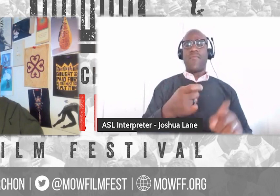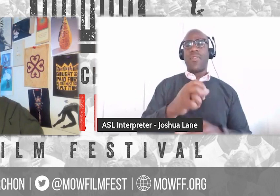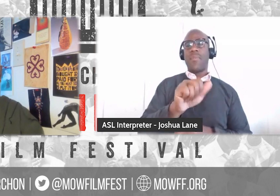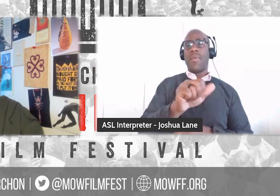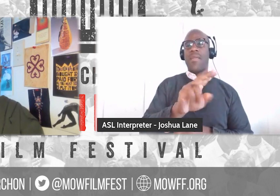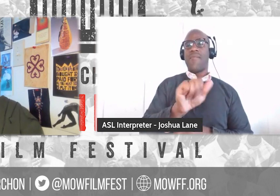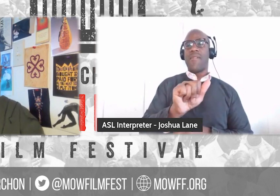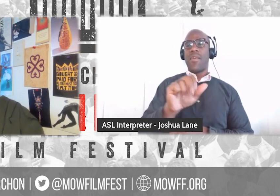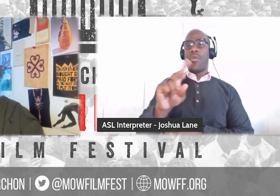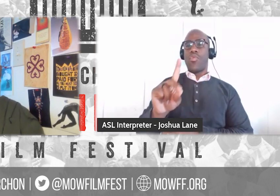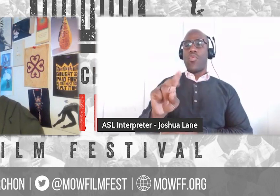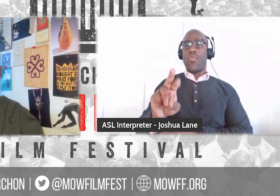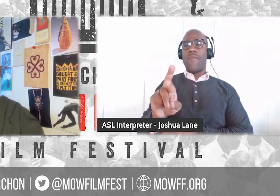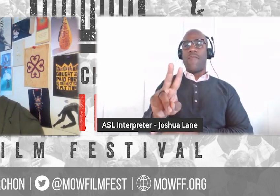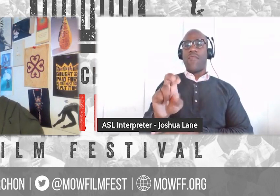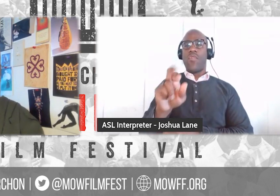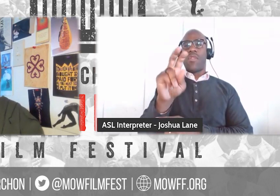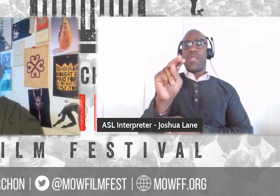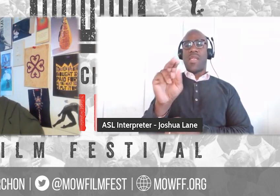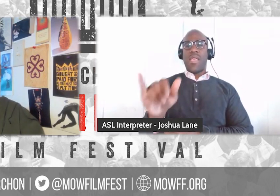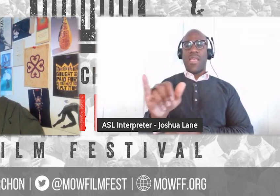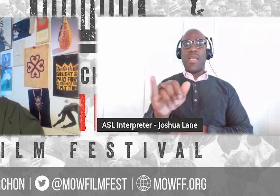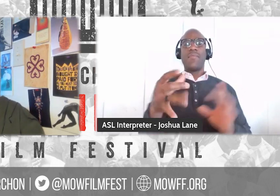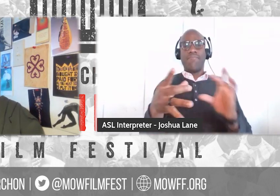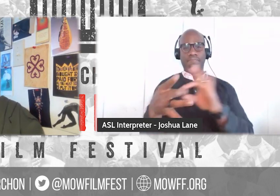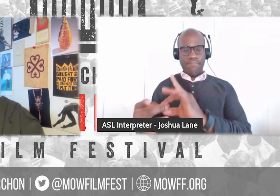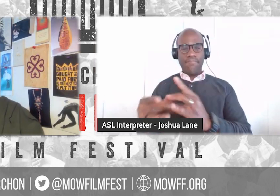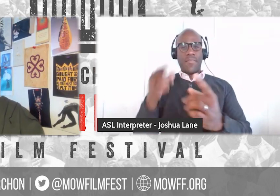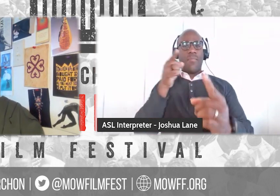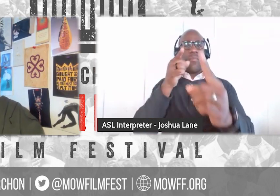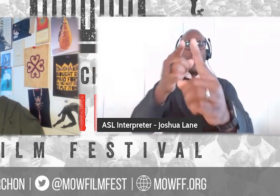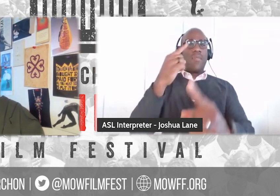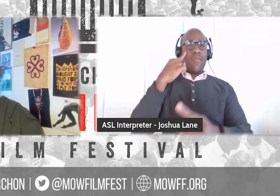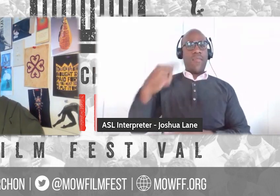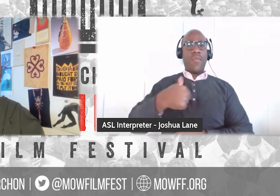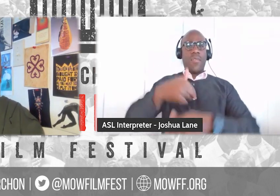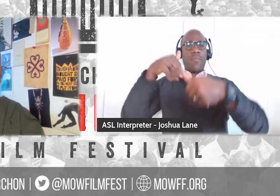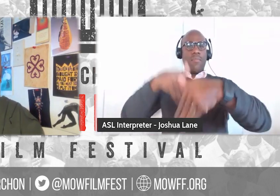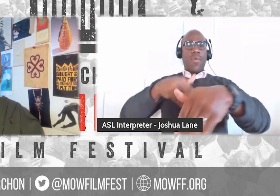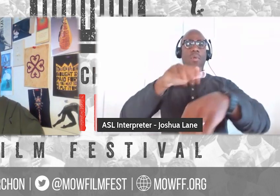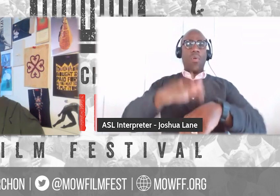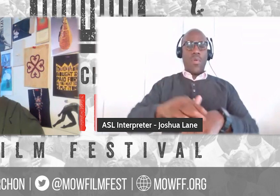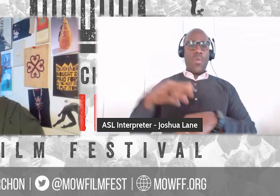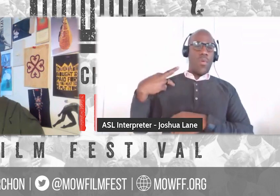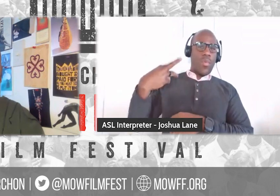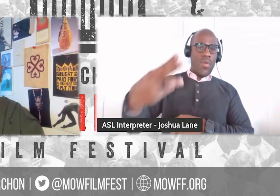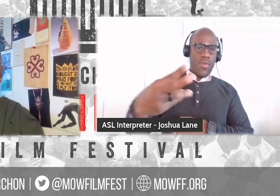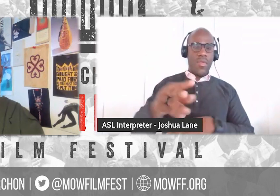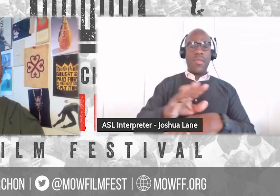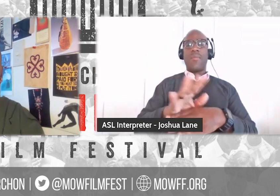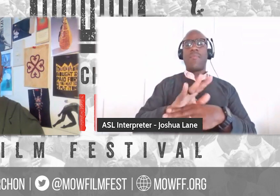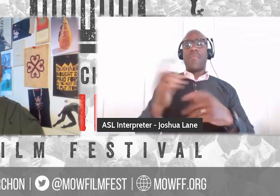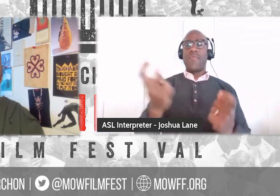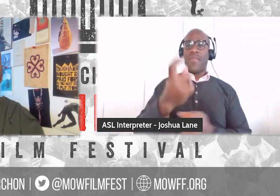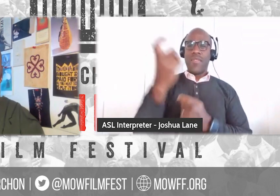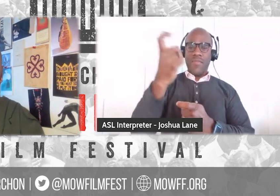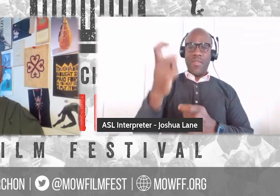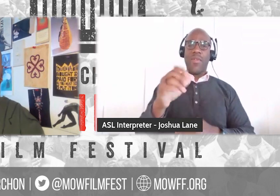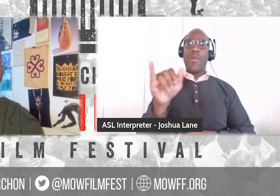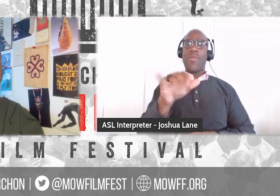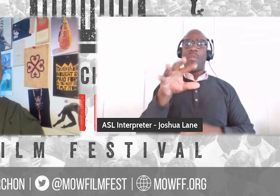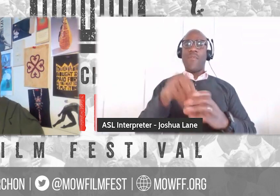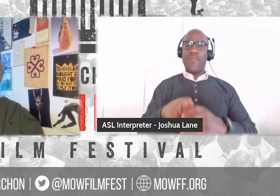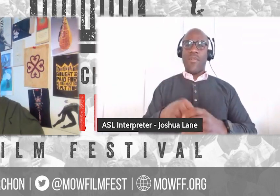mission of the March on Washington Film Festival and our annual three-part workshop series, Minding Your